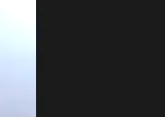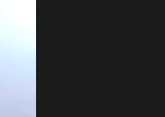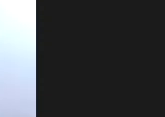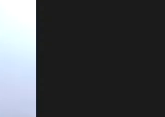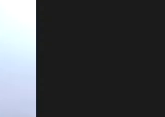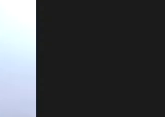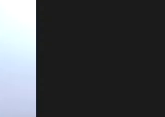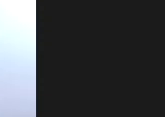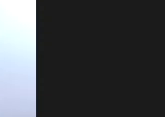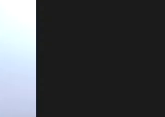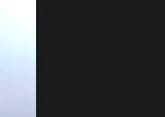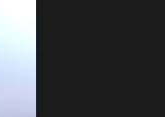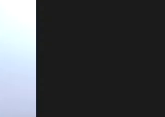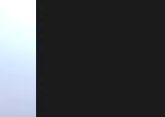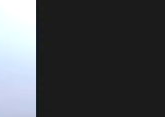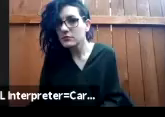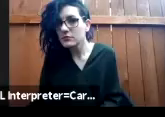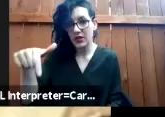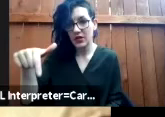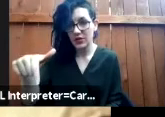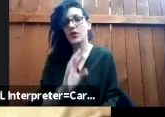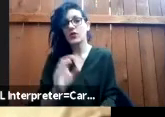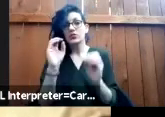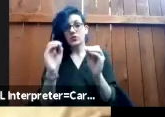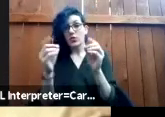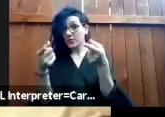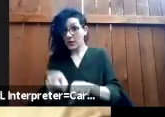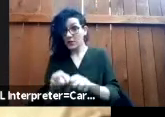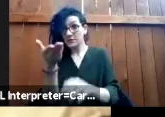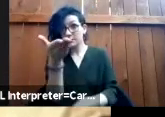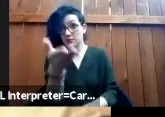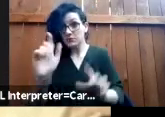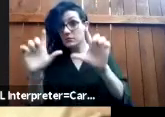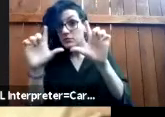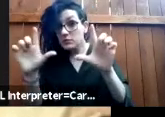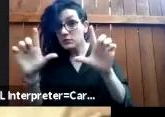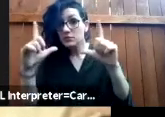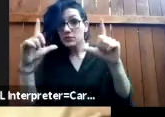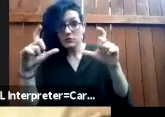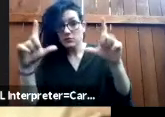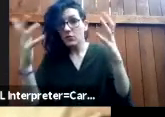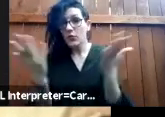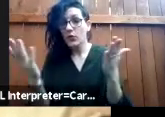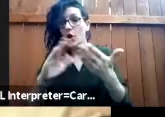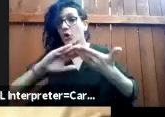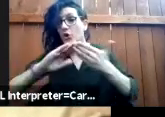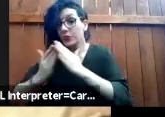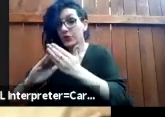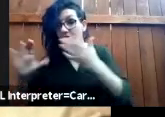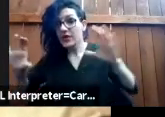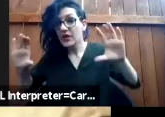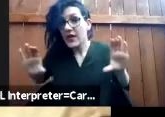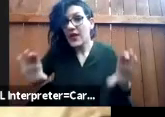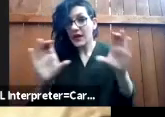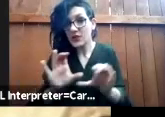just share my screen with you guys. What's in this image is a community action in support of Alex Sanchez